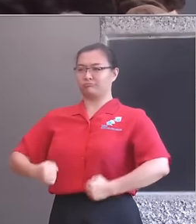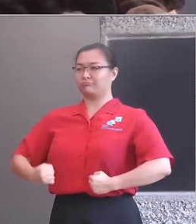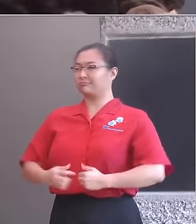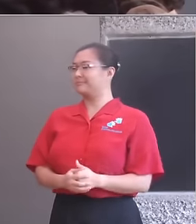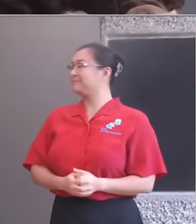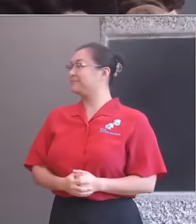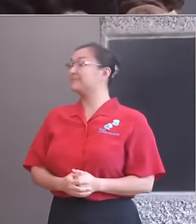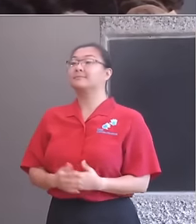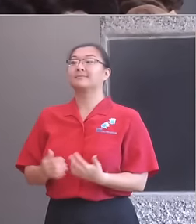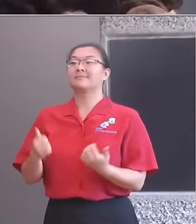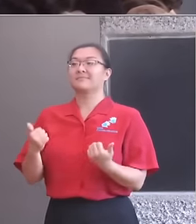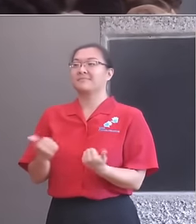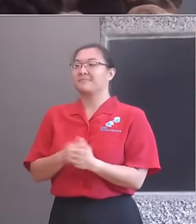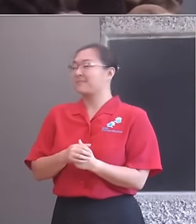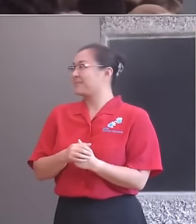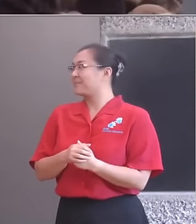stand in my own way.